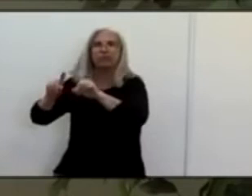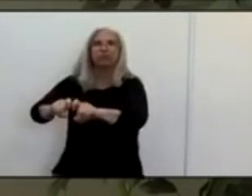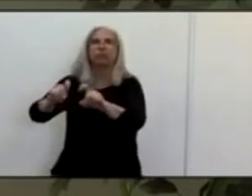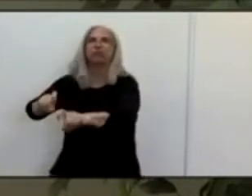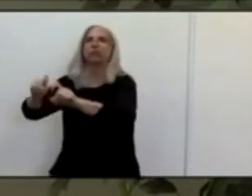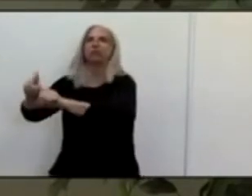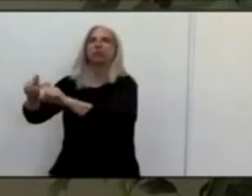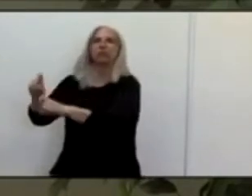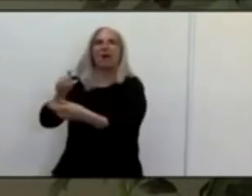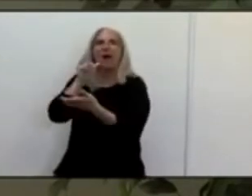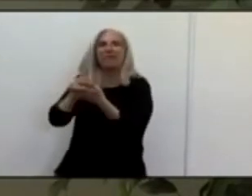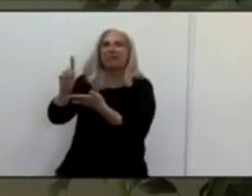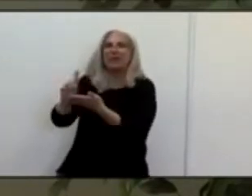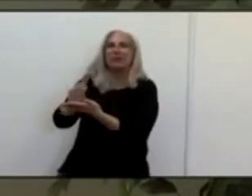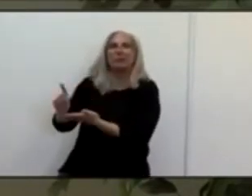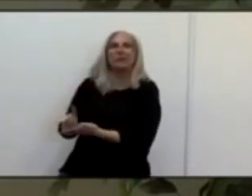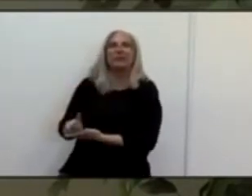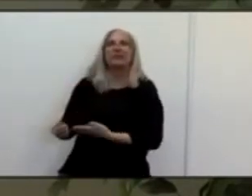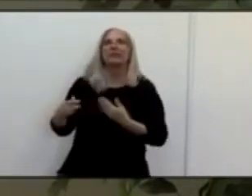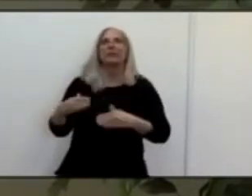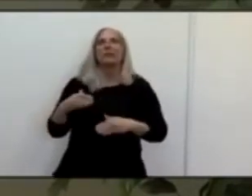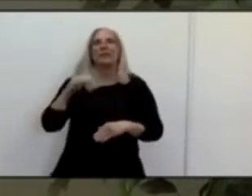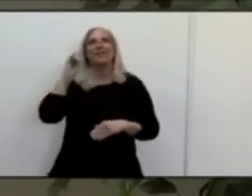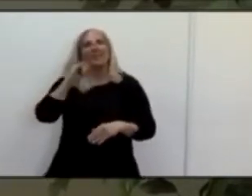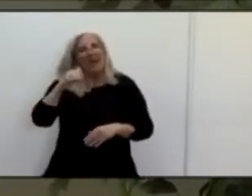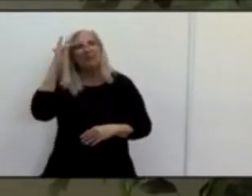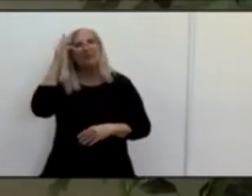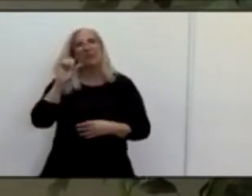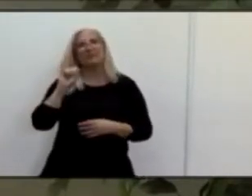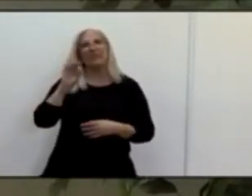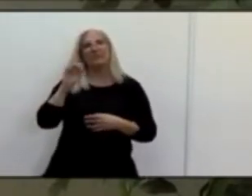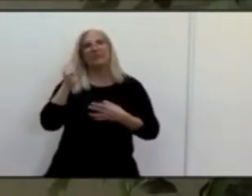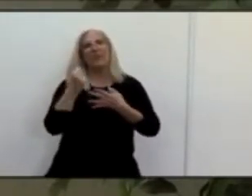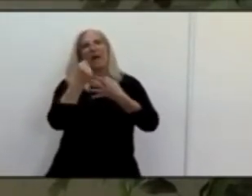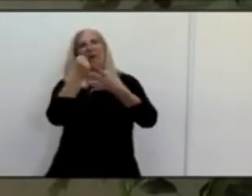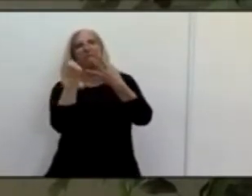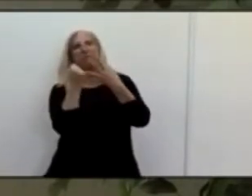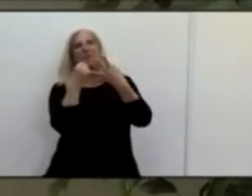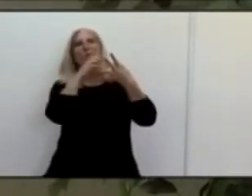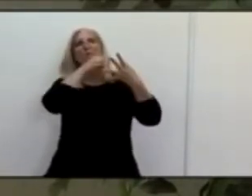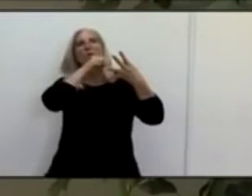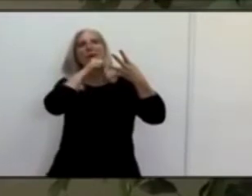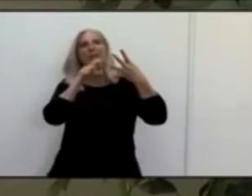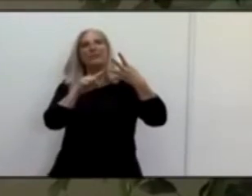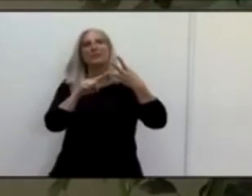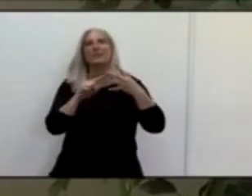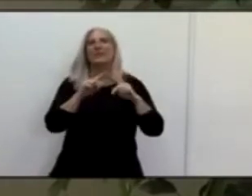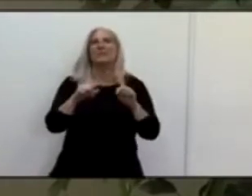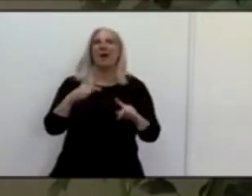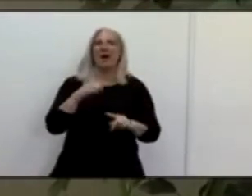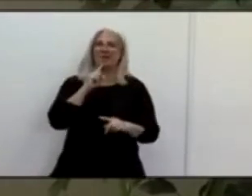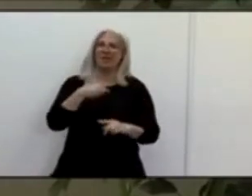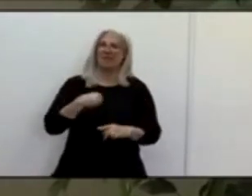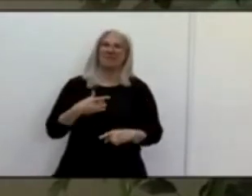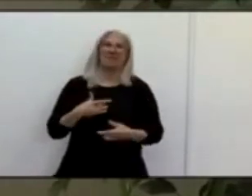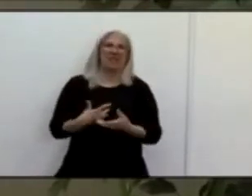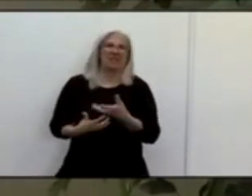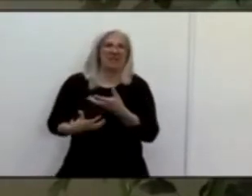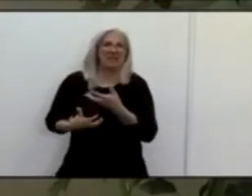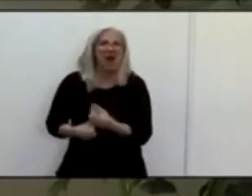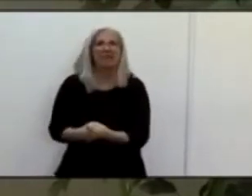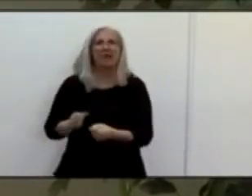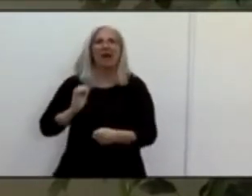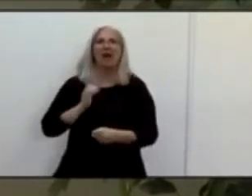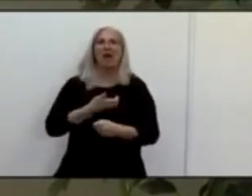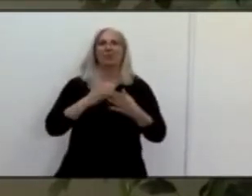them into the orange tier. And, you I feel very confident, David, that our residents will be able to rise to the same challenge. Well, one thing